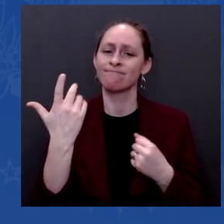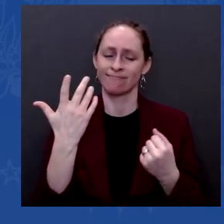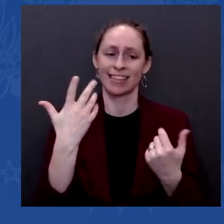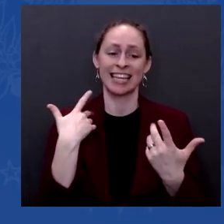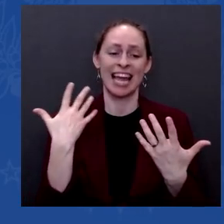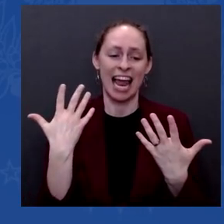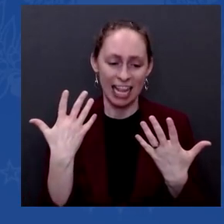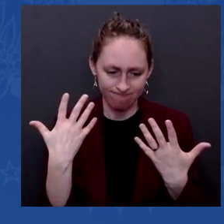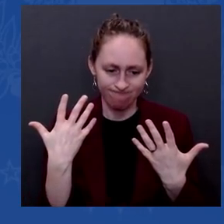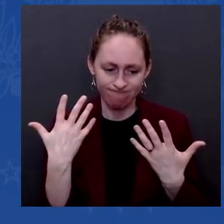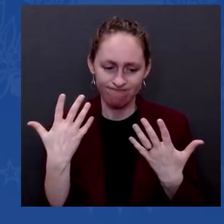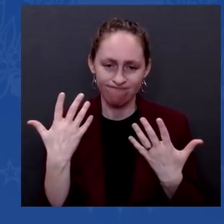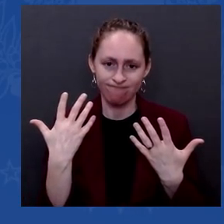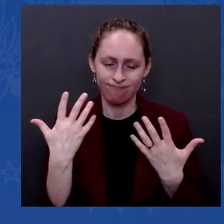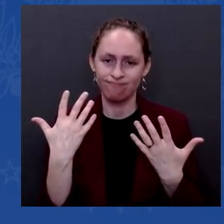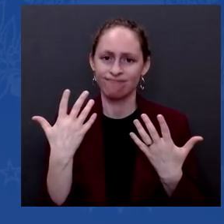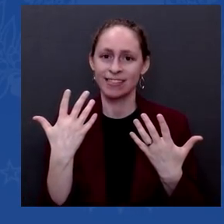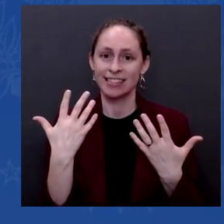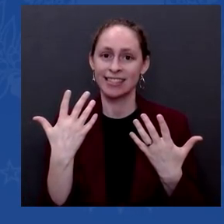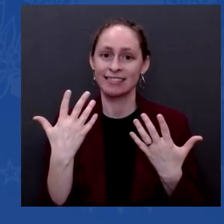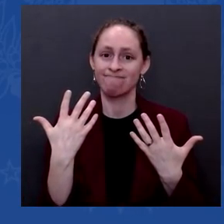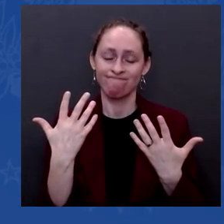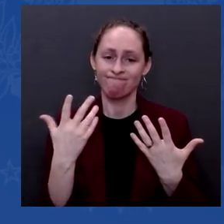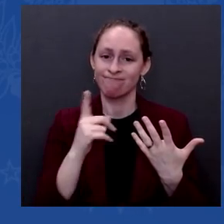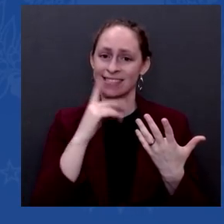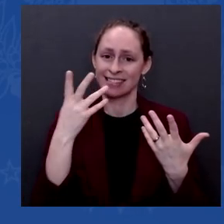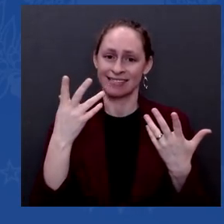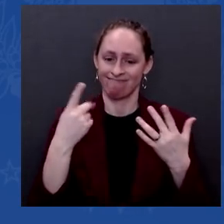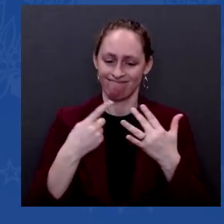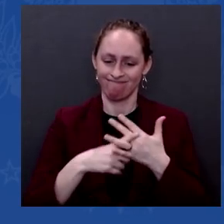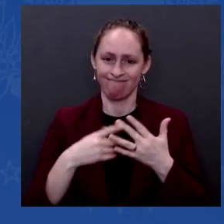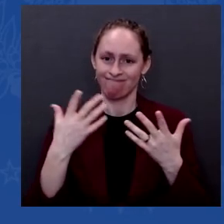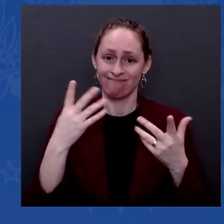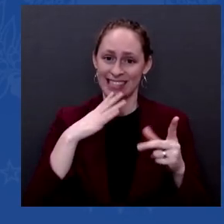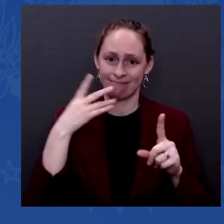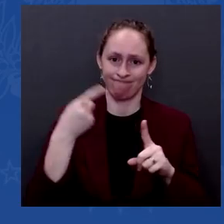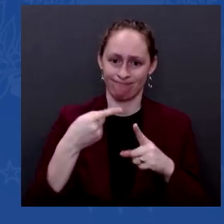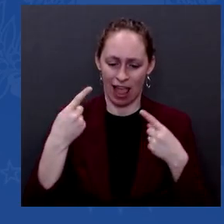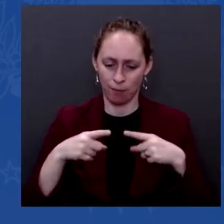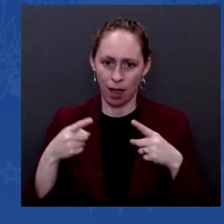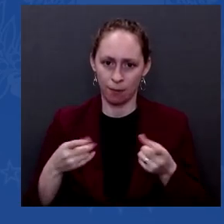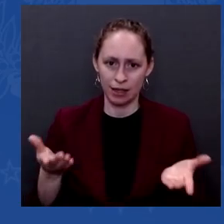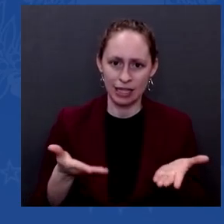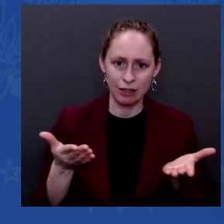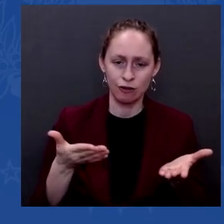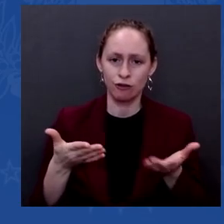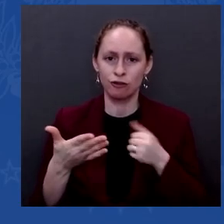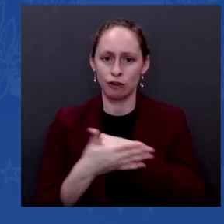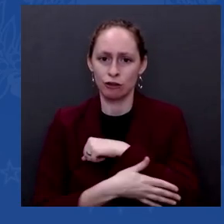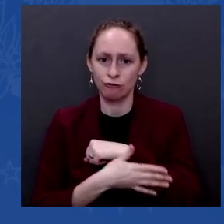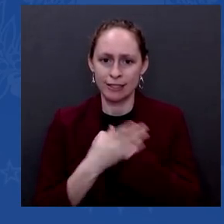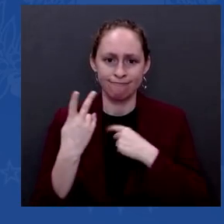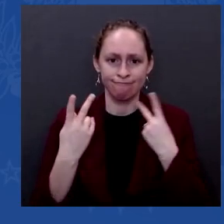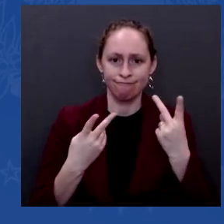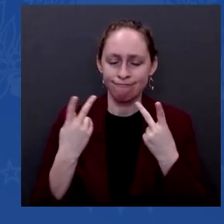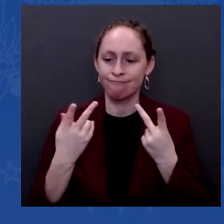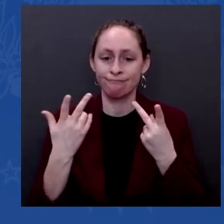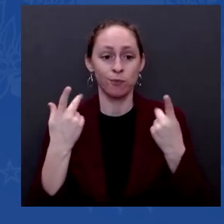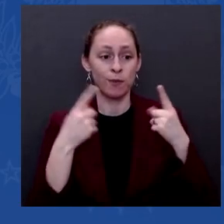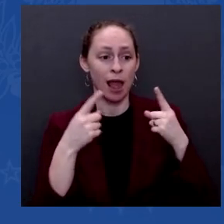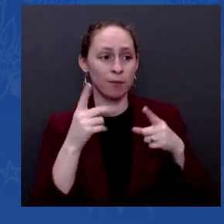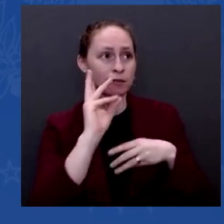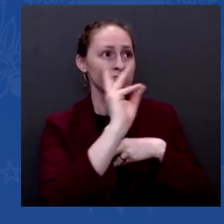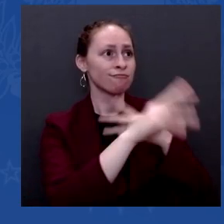around the world as to what the focus is. But part of the problem is, as well, I have not been